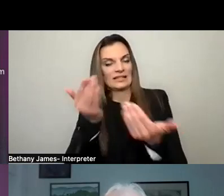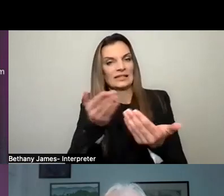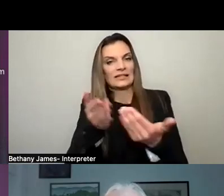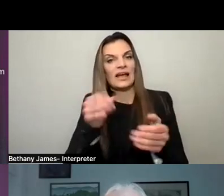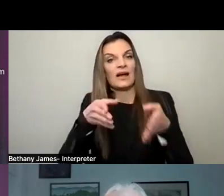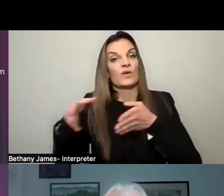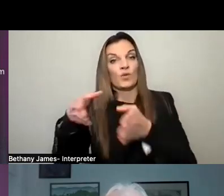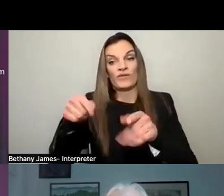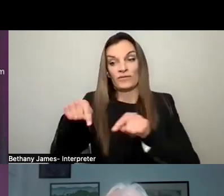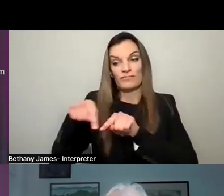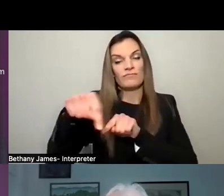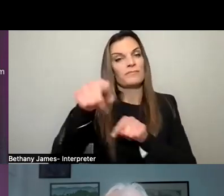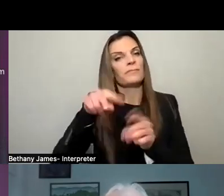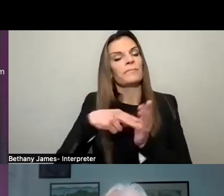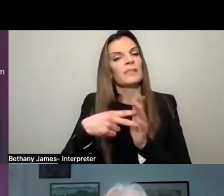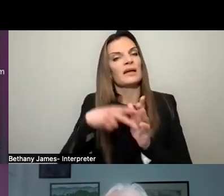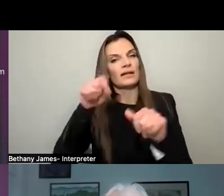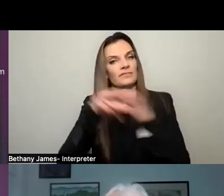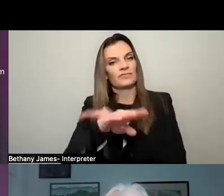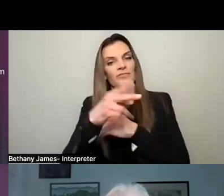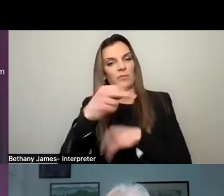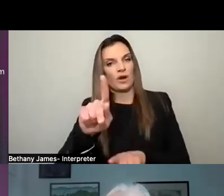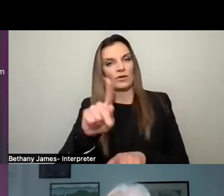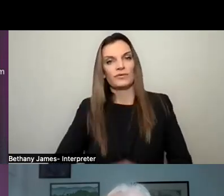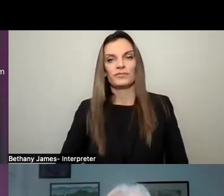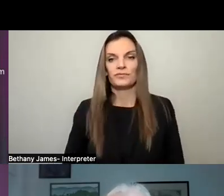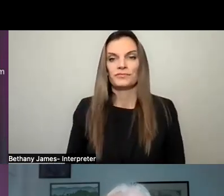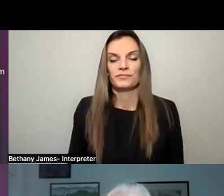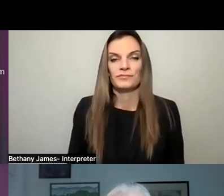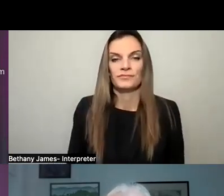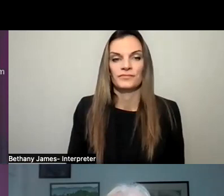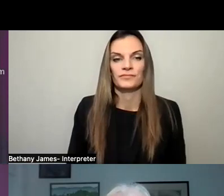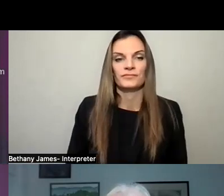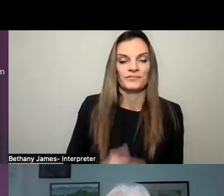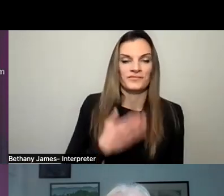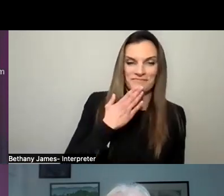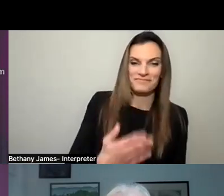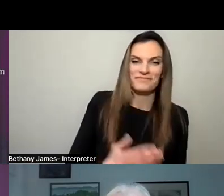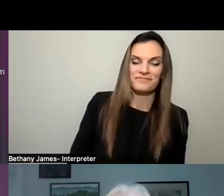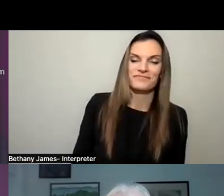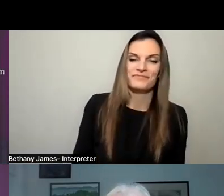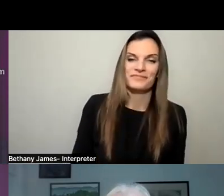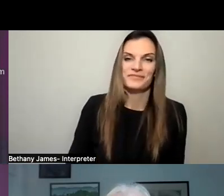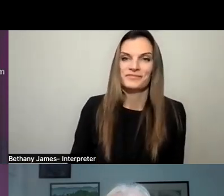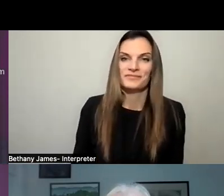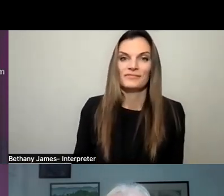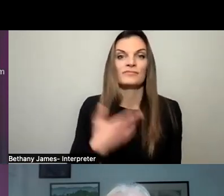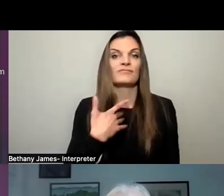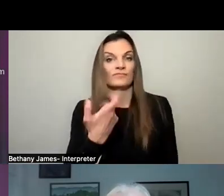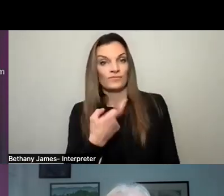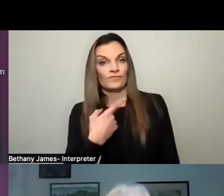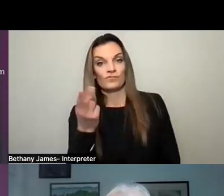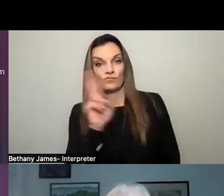park is accessible to everyone in the village. Thank you. Can I have a rebuttal on that?